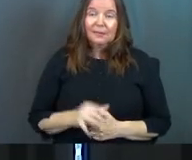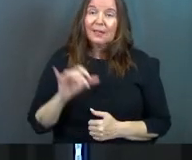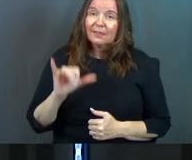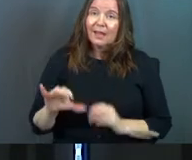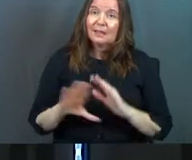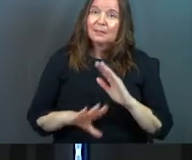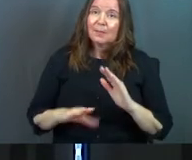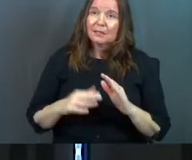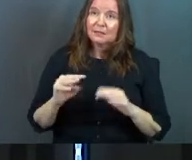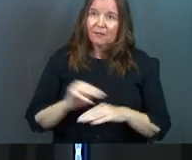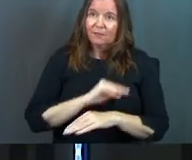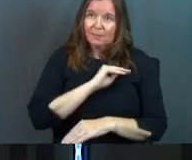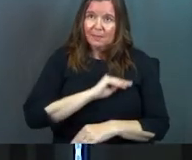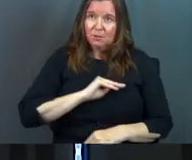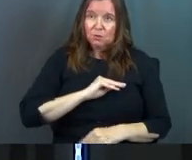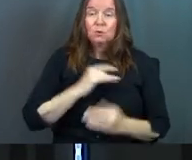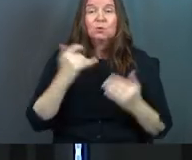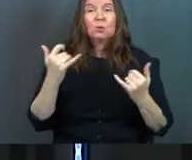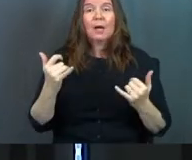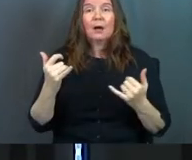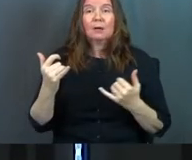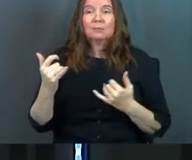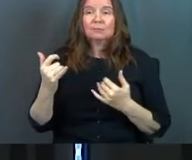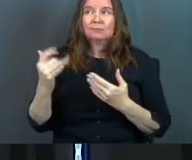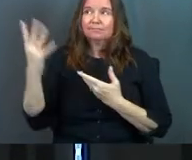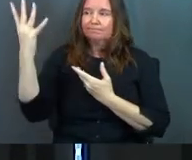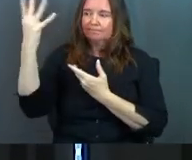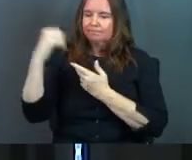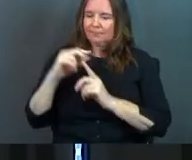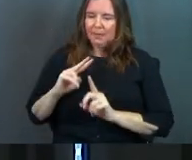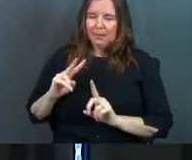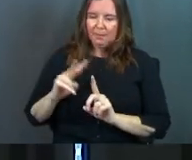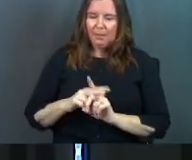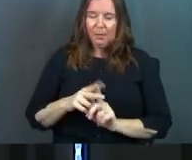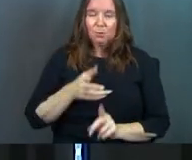That's the basis of ministry. So now let's bring it into Mother's Day.